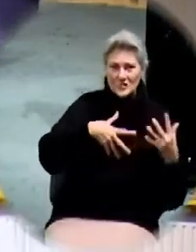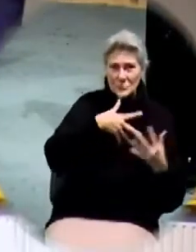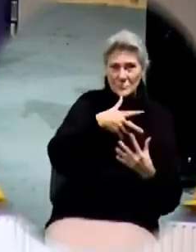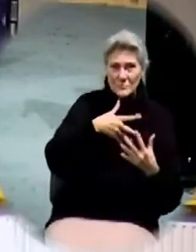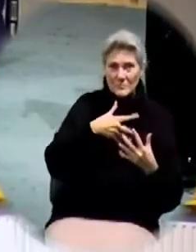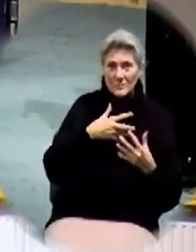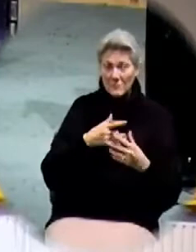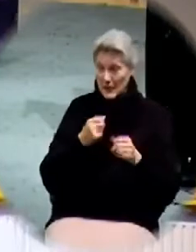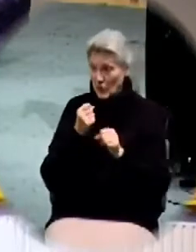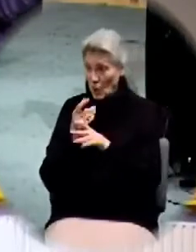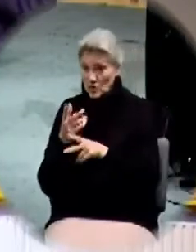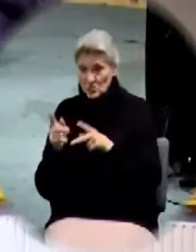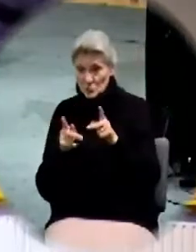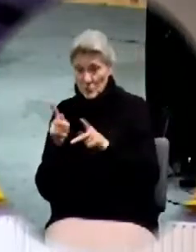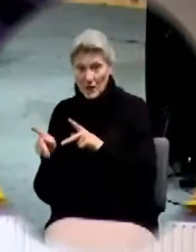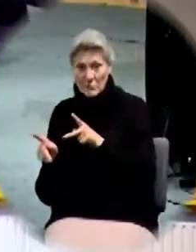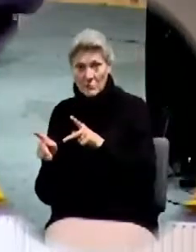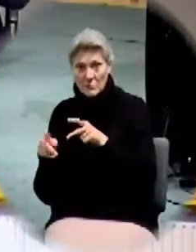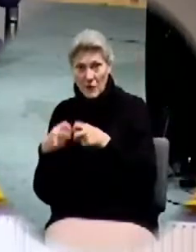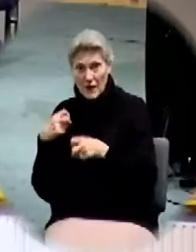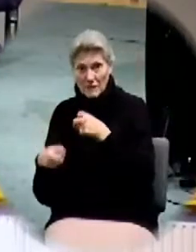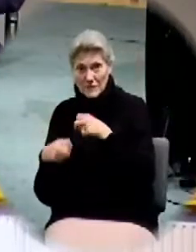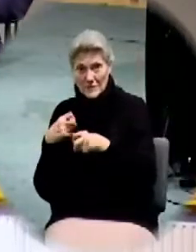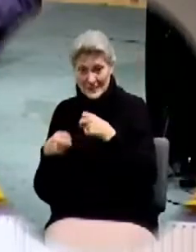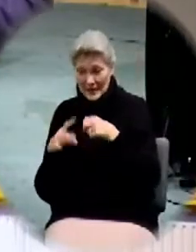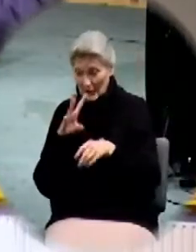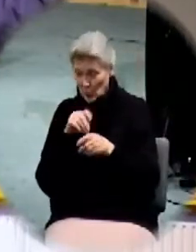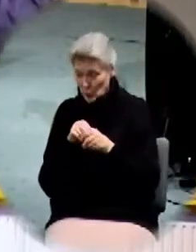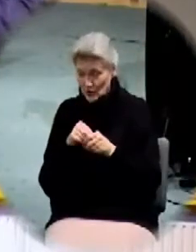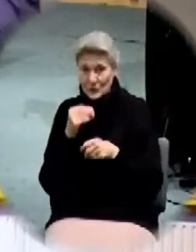causes some problems because fellowship usually includes food.